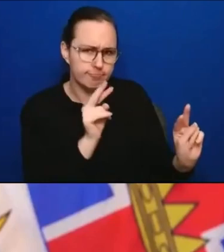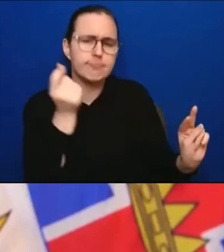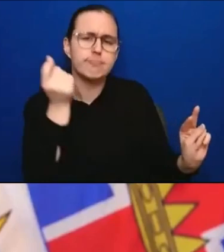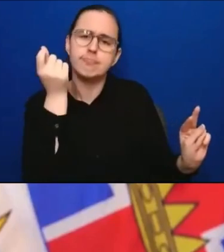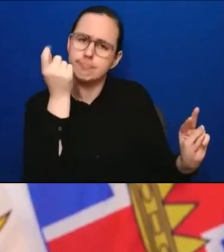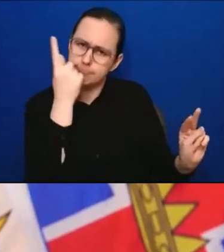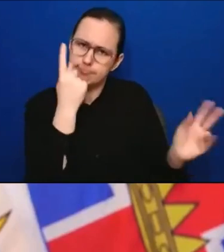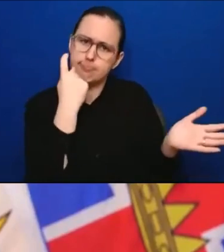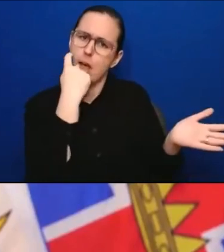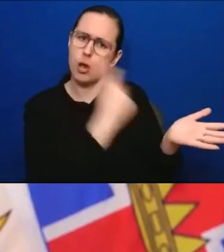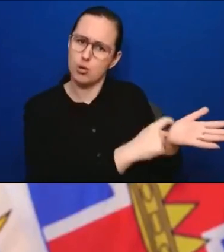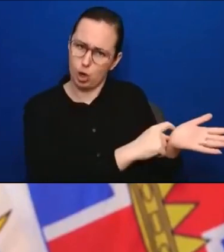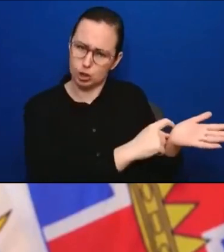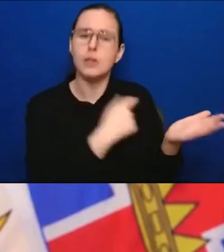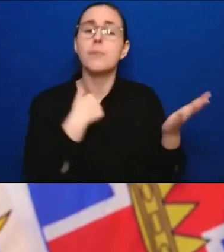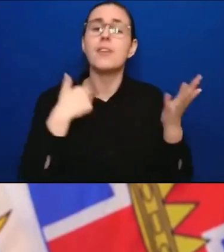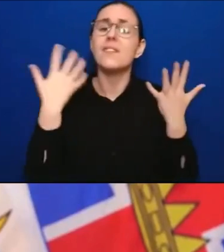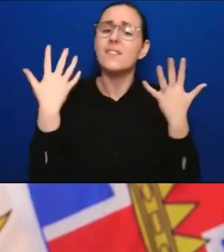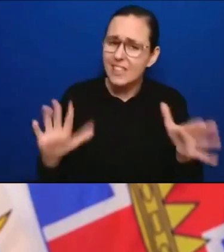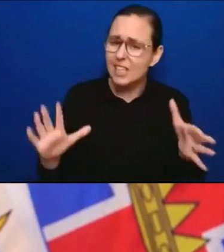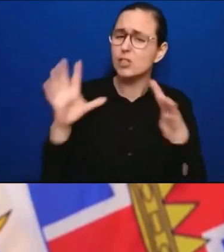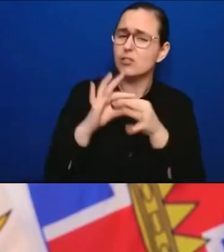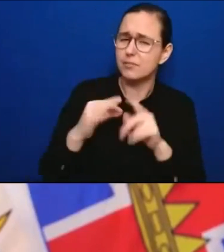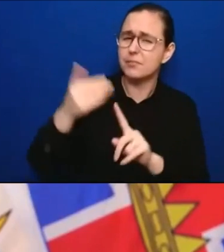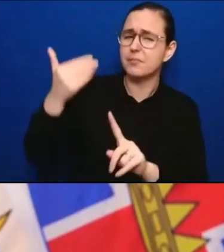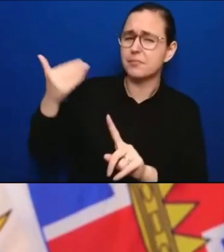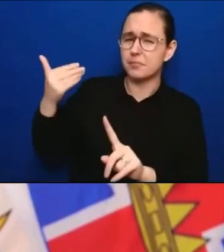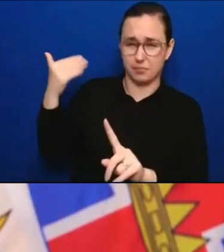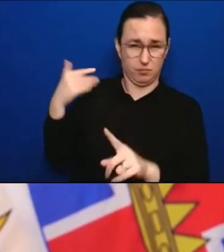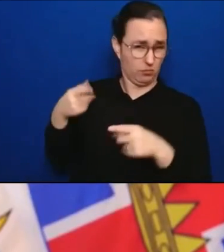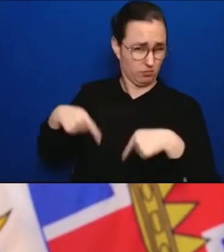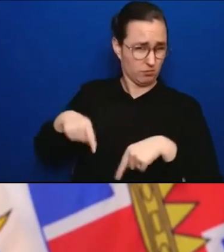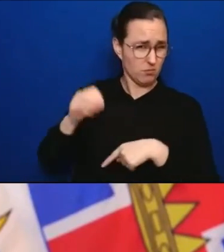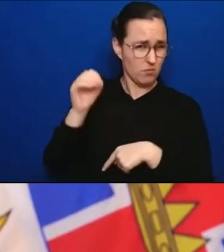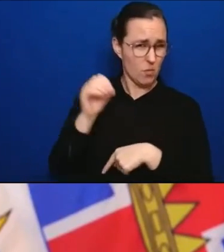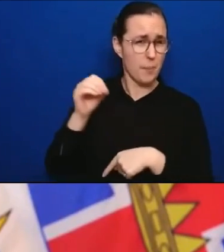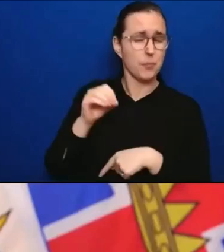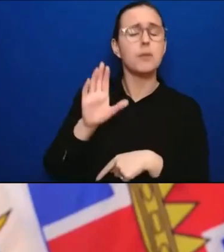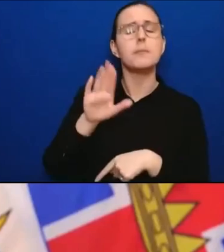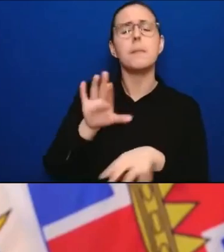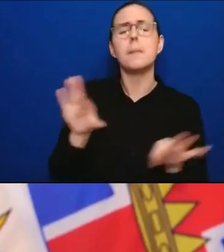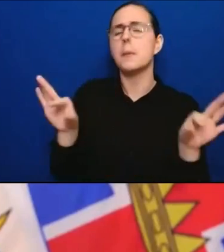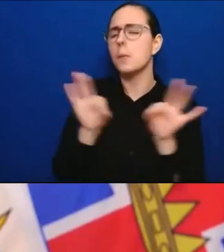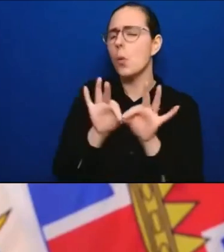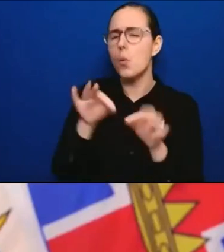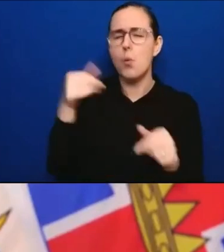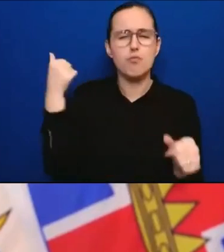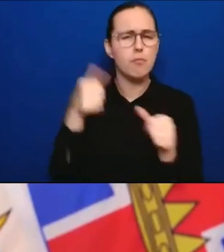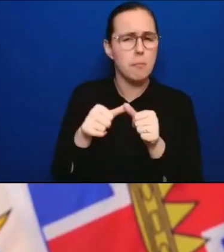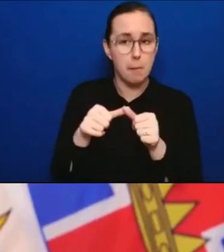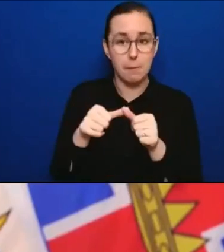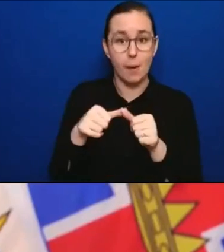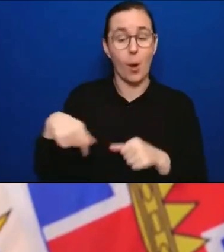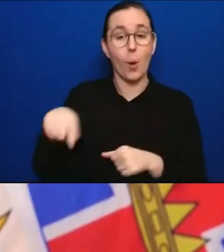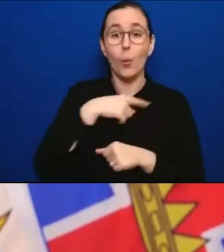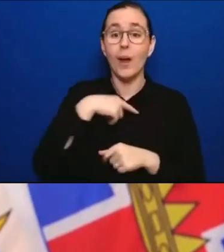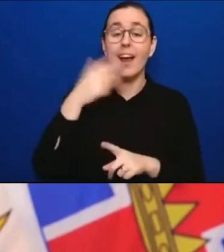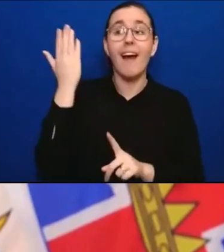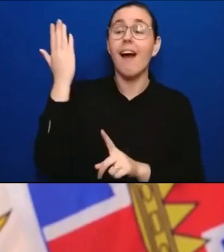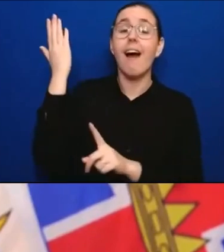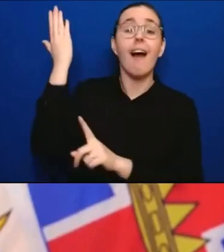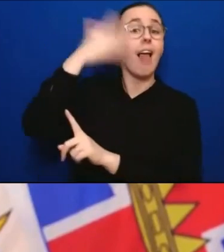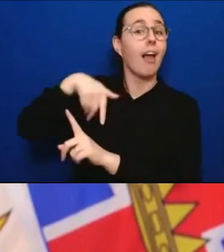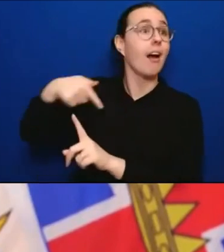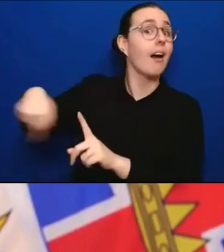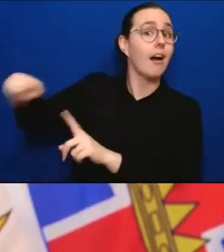Omicron, how important it is for us to recognize there may be people at risk that we don't even know that are our colleagues